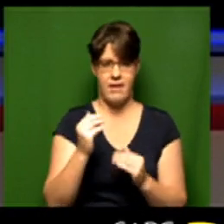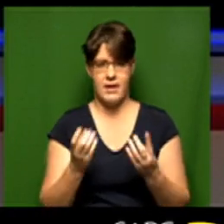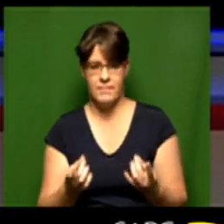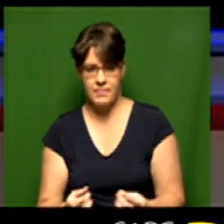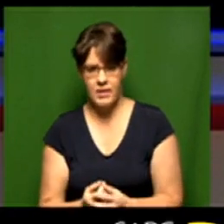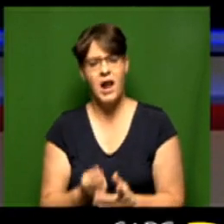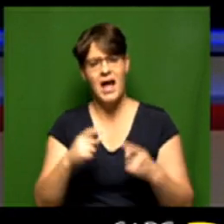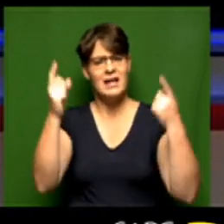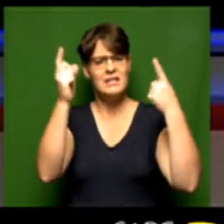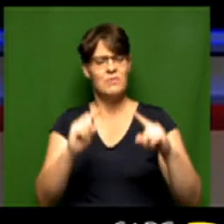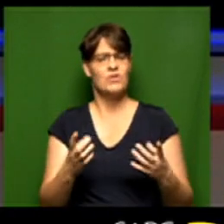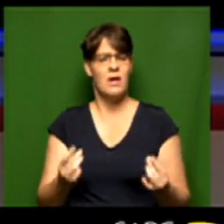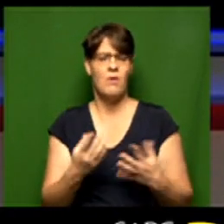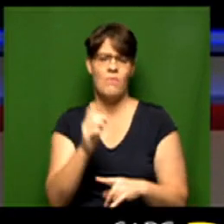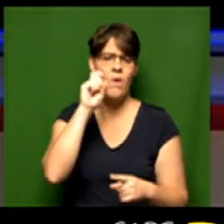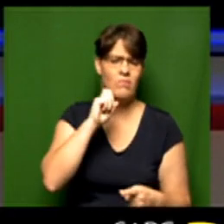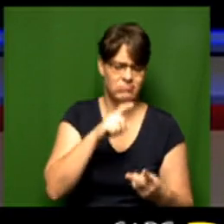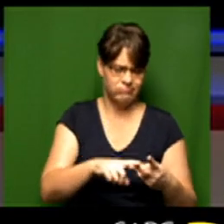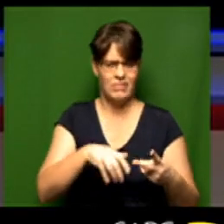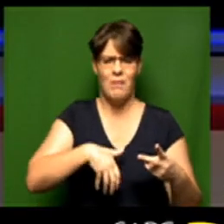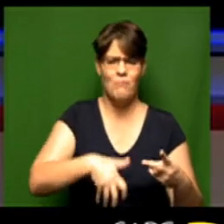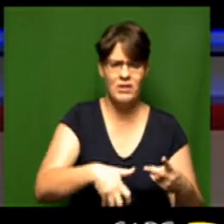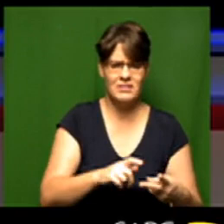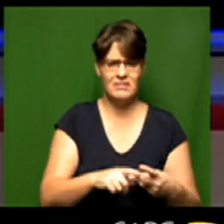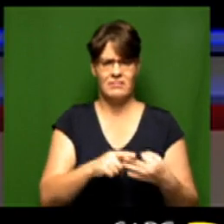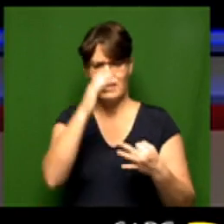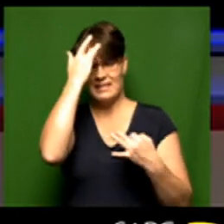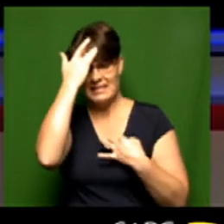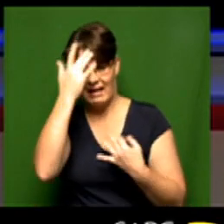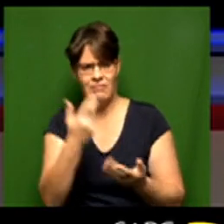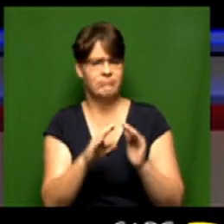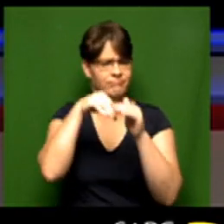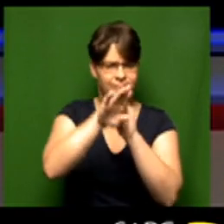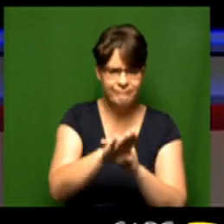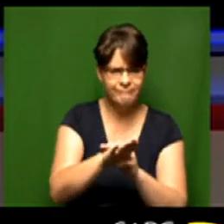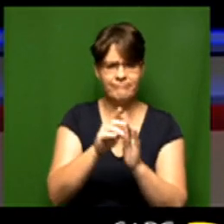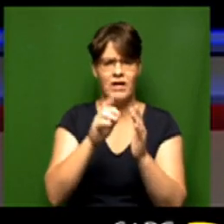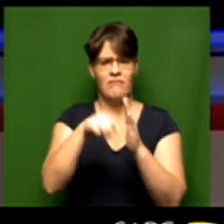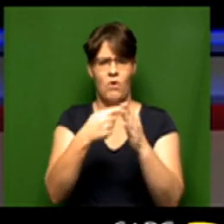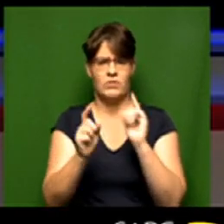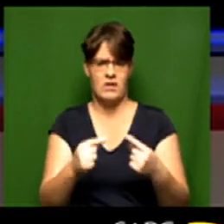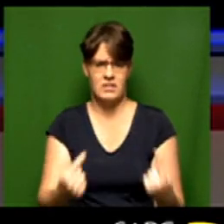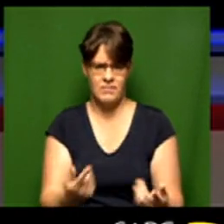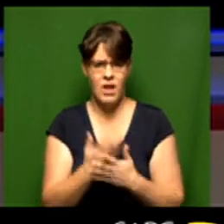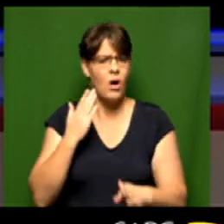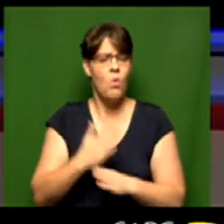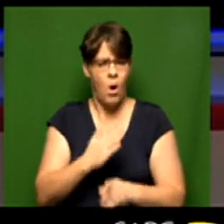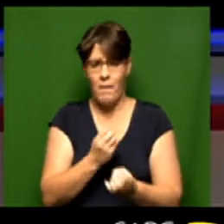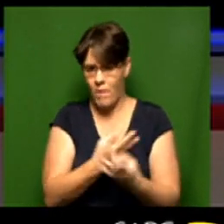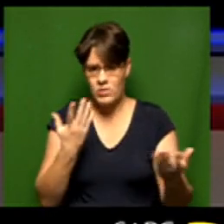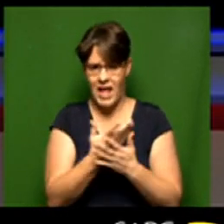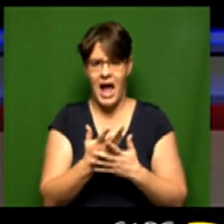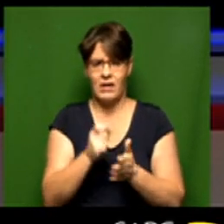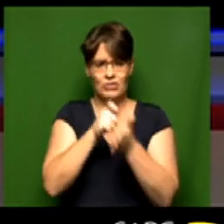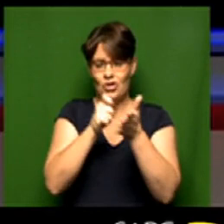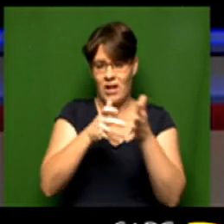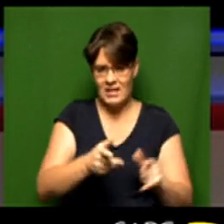special votes are those that are elderly they are pregnant they are ill that they cannot get to voting stations or they're working like many journalists and